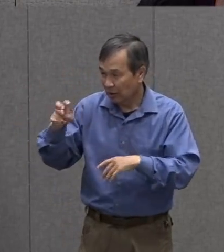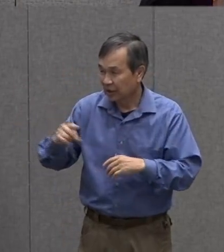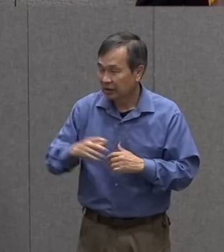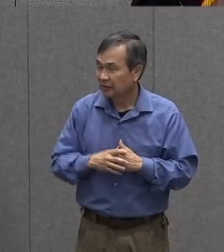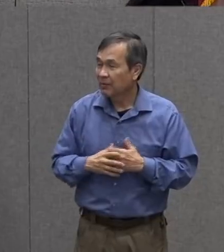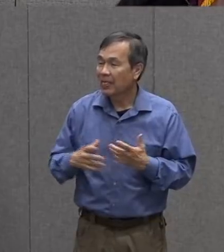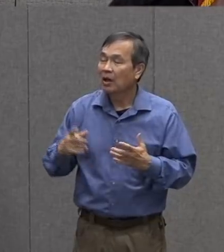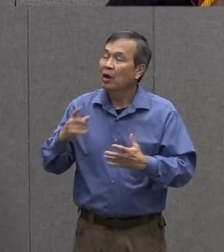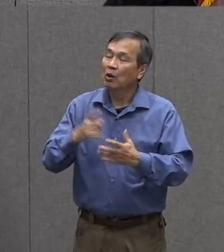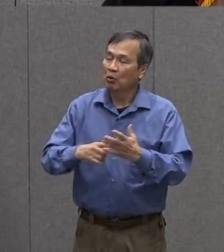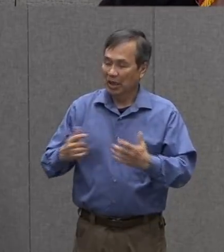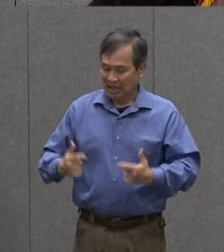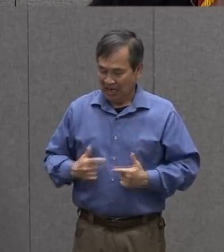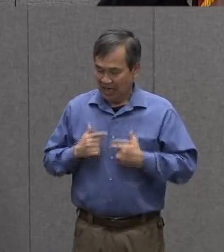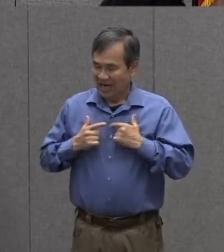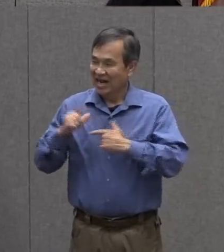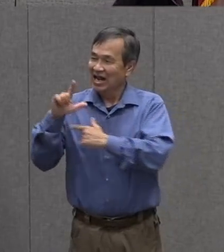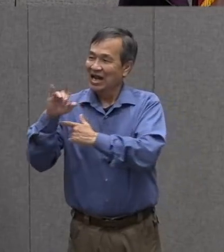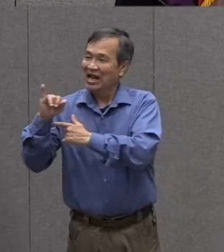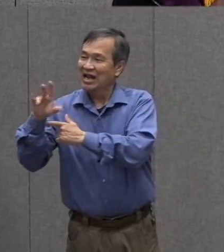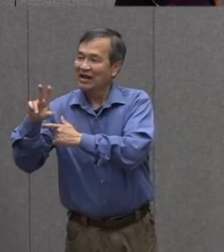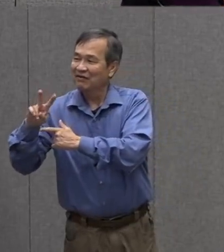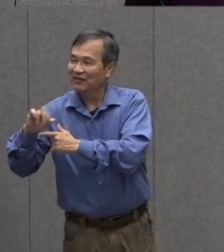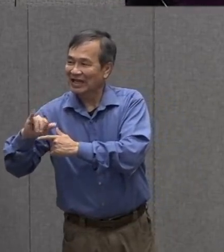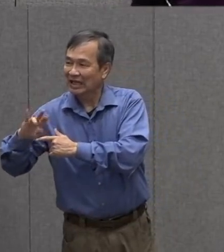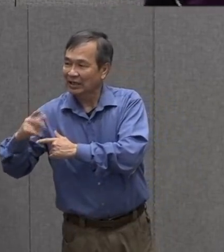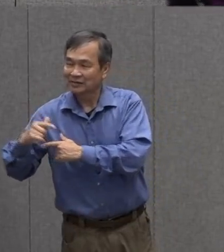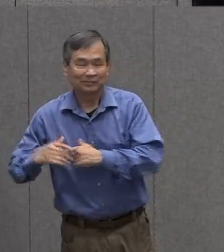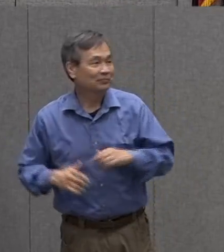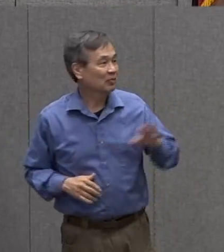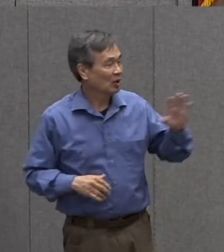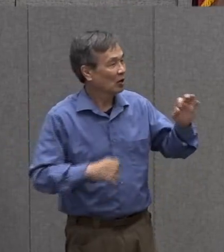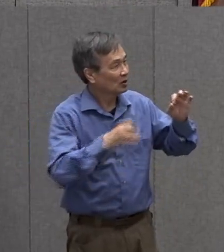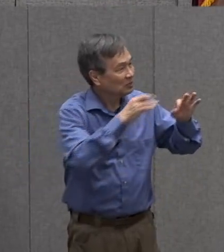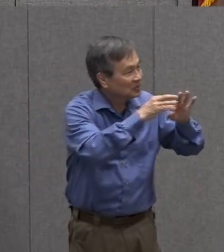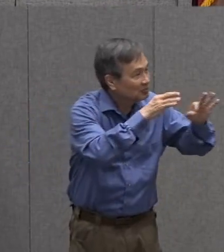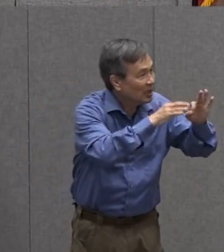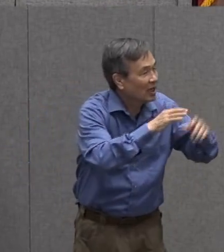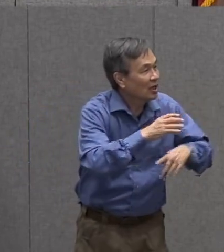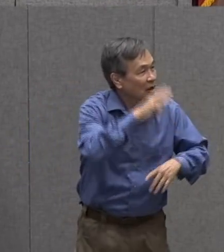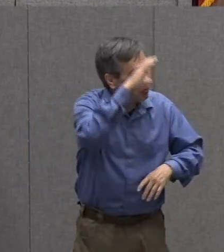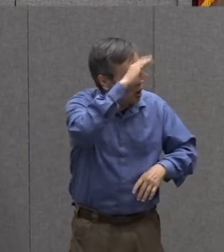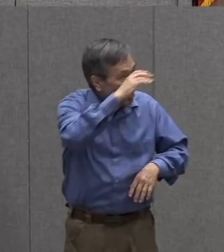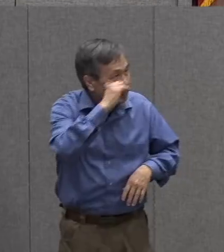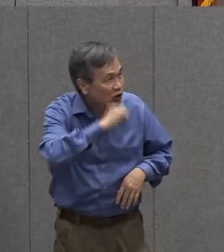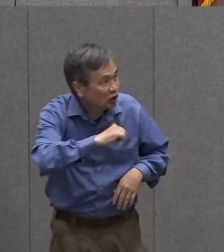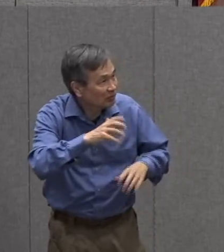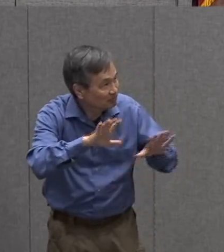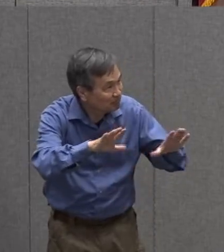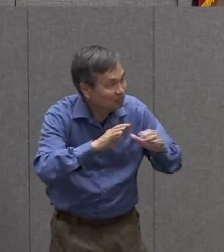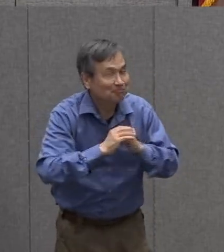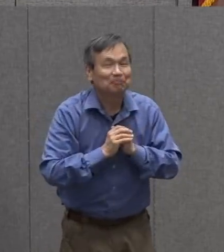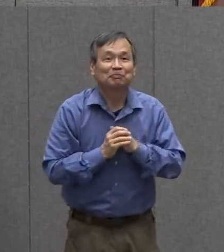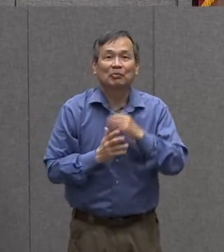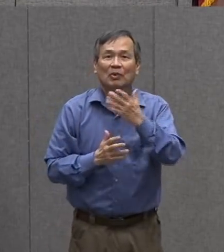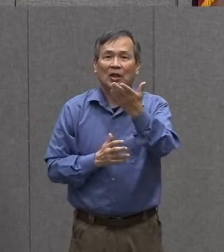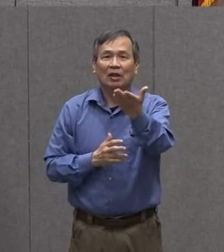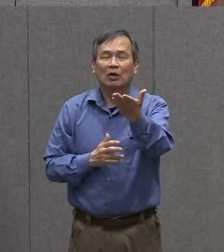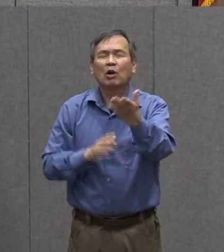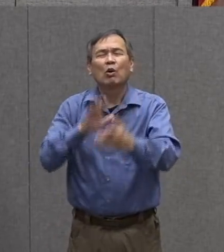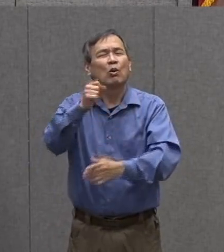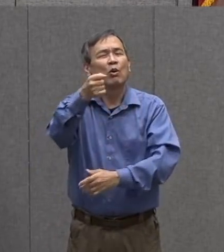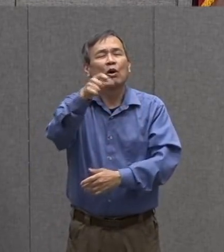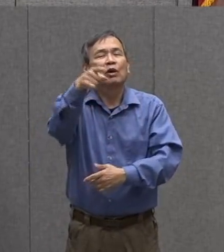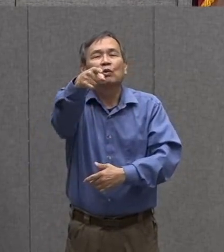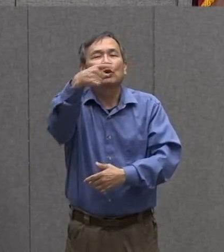what's a living thing well a living thing boys and girls what do you think